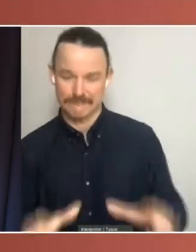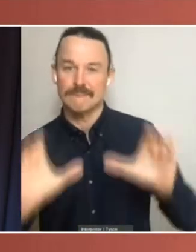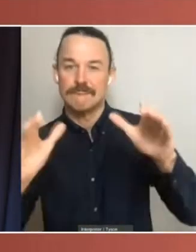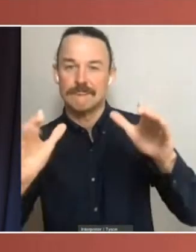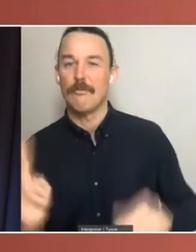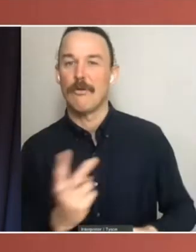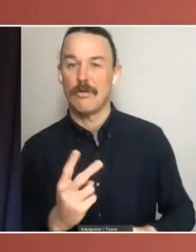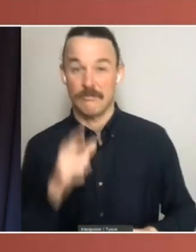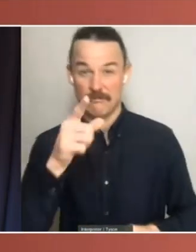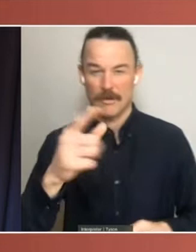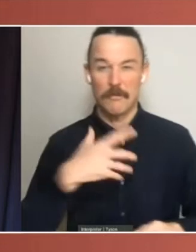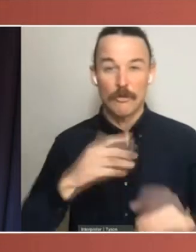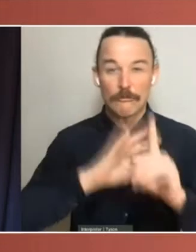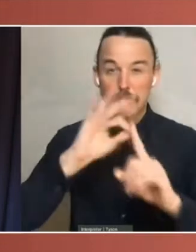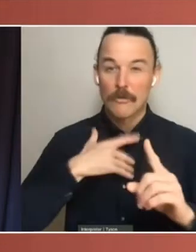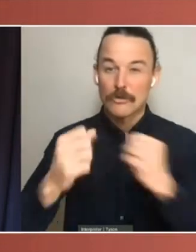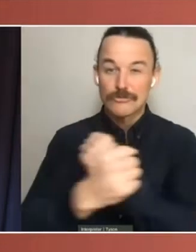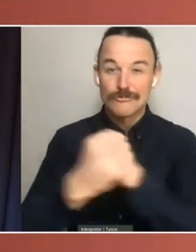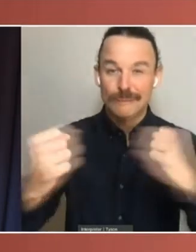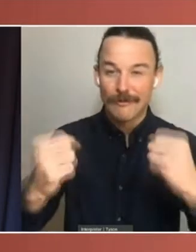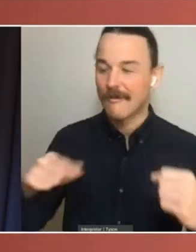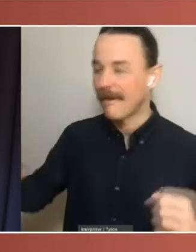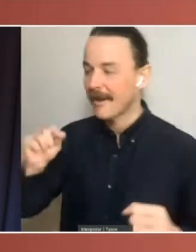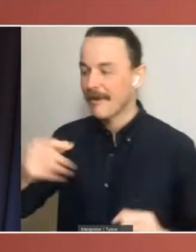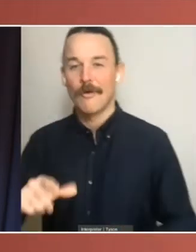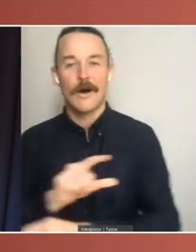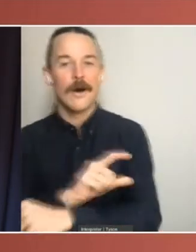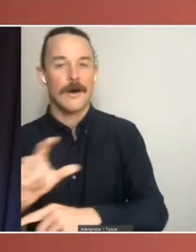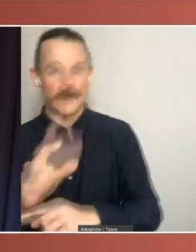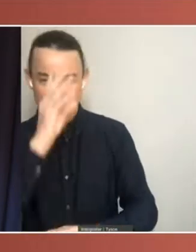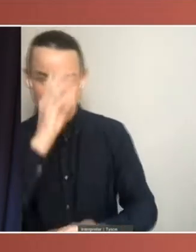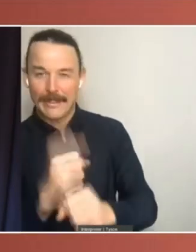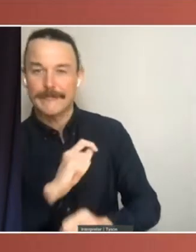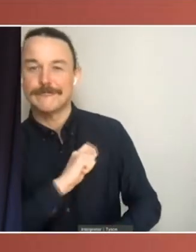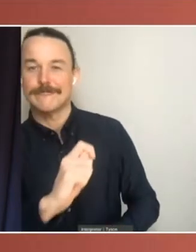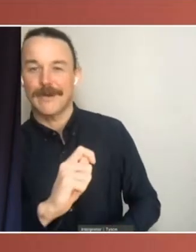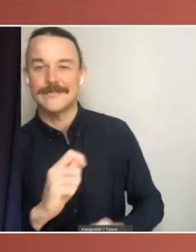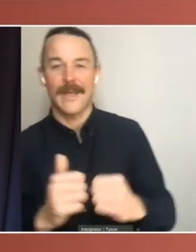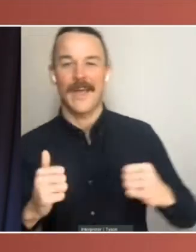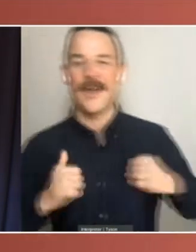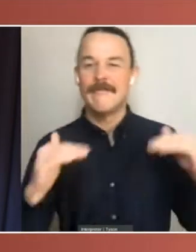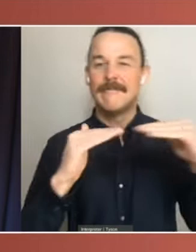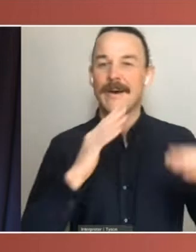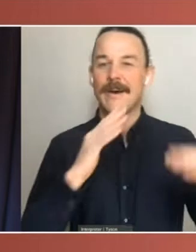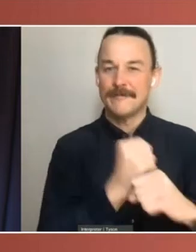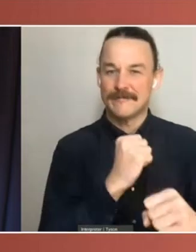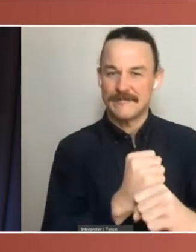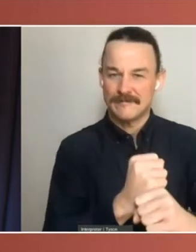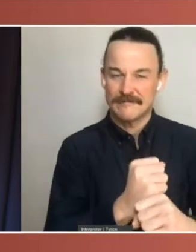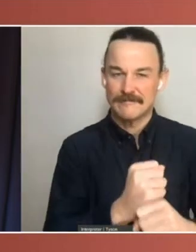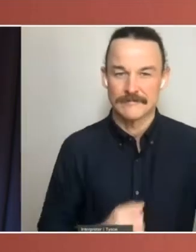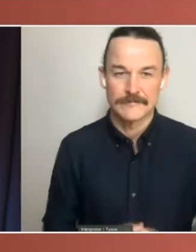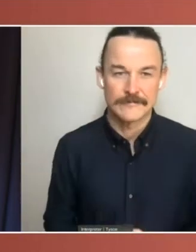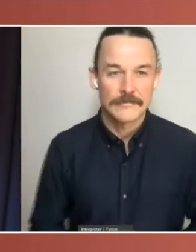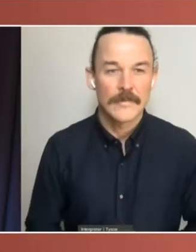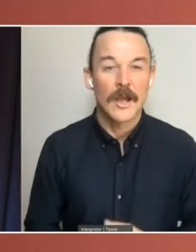confidence in democracy itself. I'll come back to some of those themes later on. Meanwhile, I'll hand over to Bill Brown to